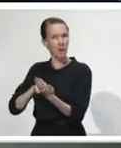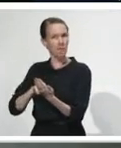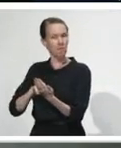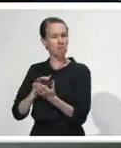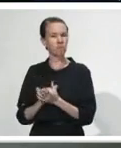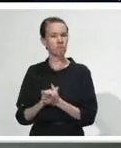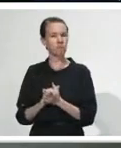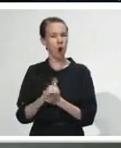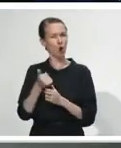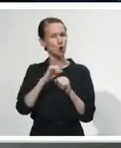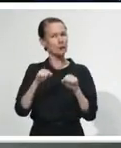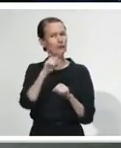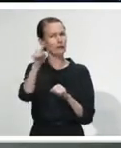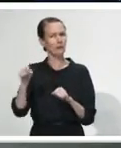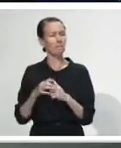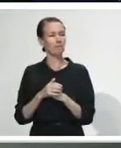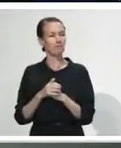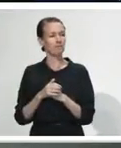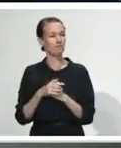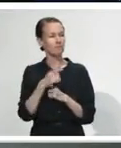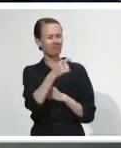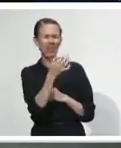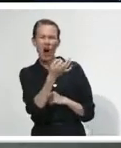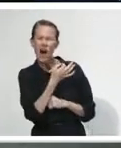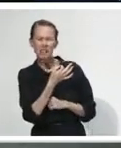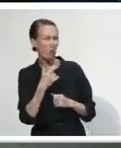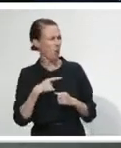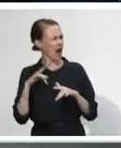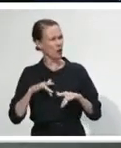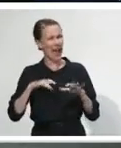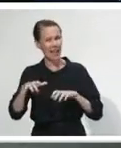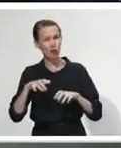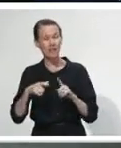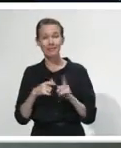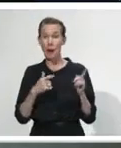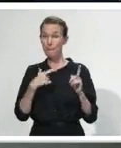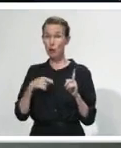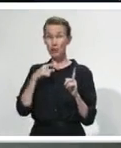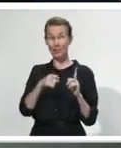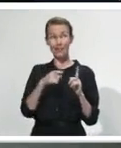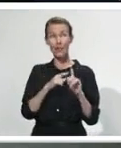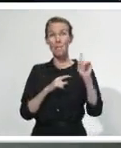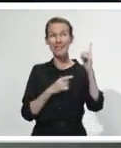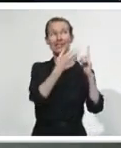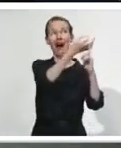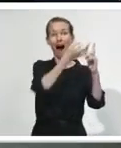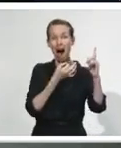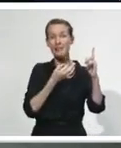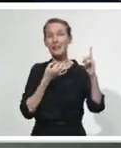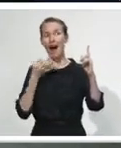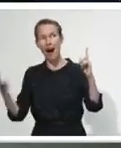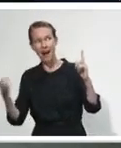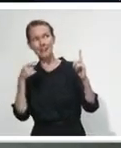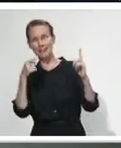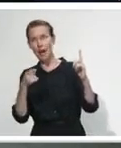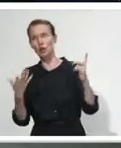Last one, because it was the Minister who requested that. So I think it's only appropriate that he sees the information and makes the decision about the release